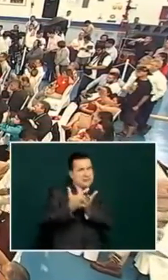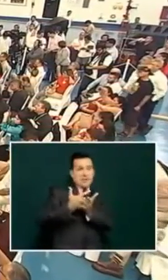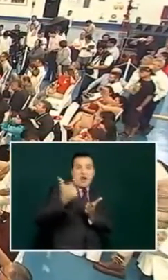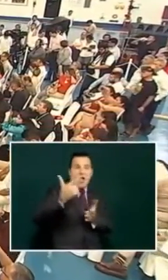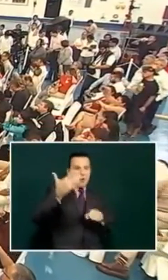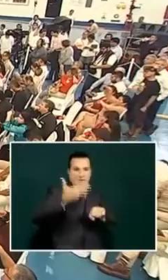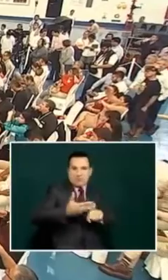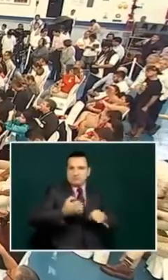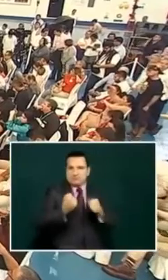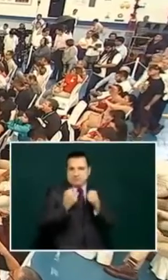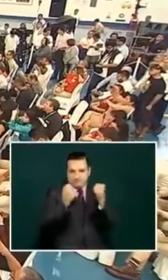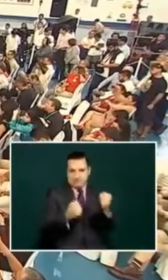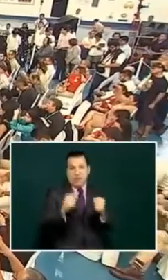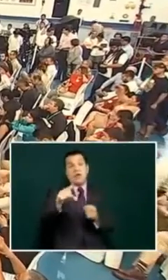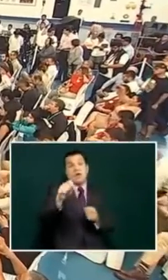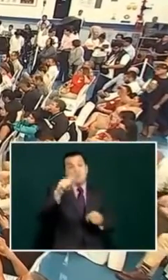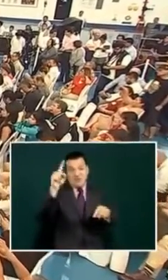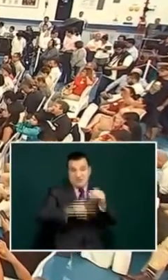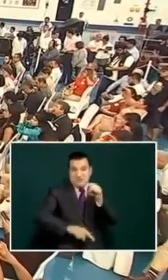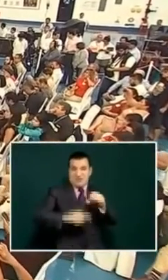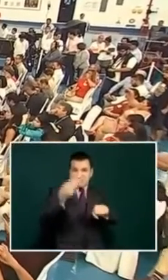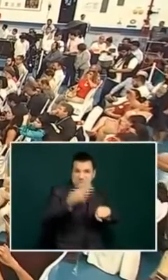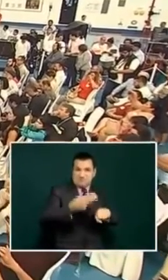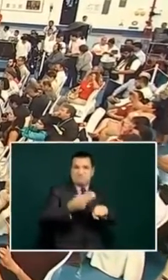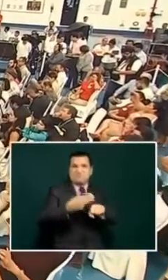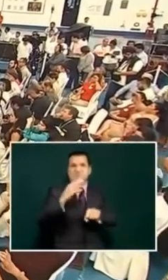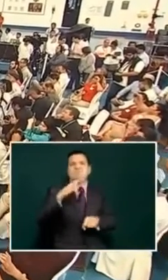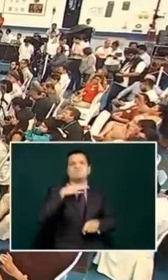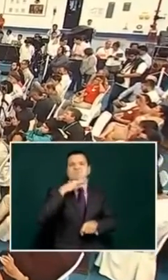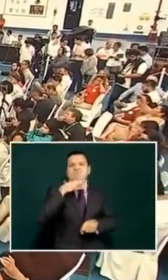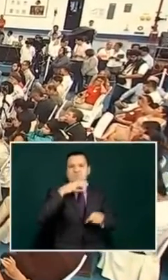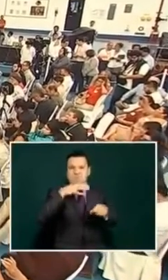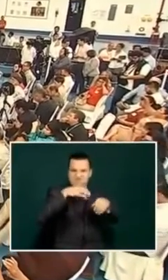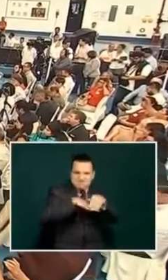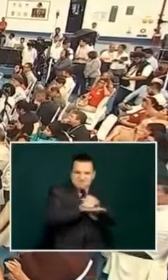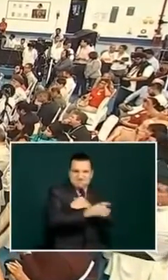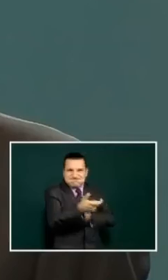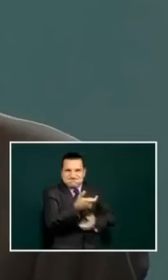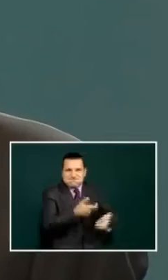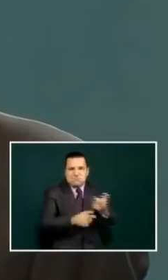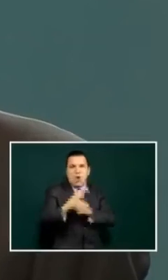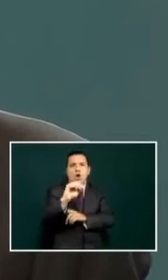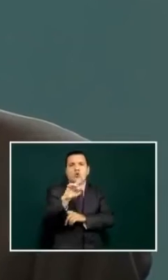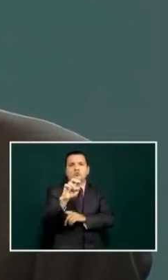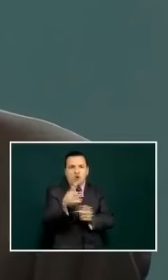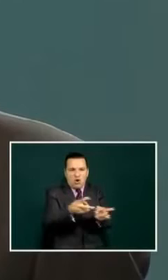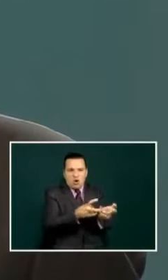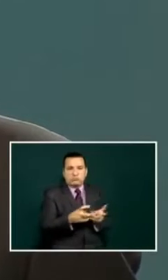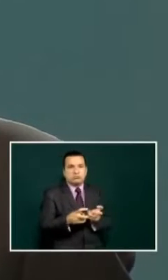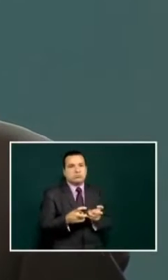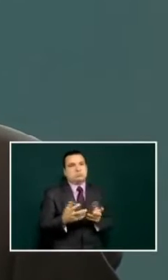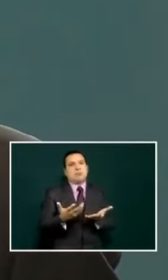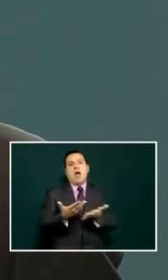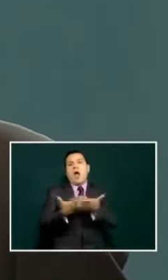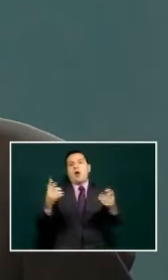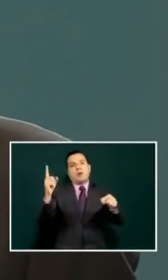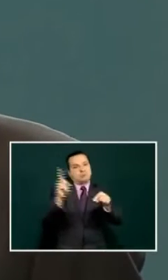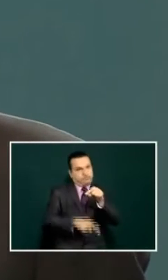which was an advancement that it is also a crime to be a corruption